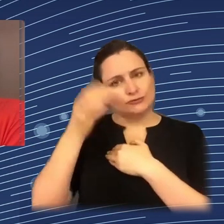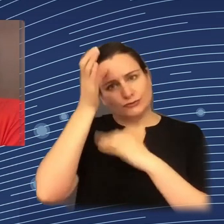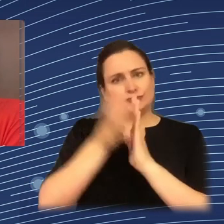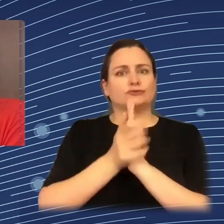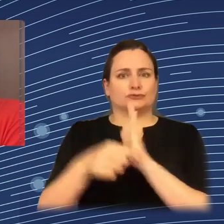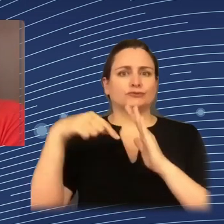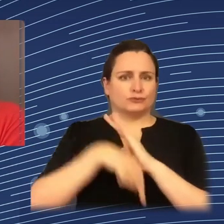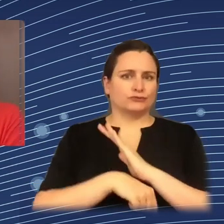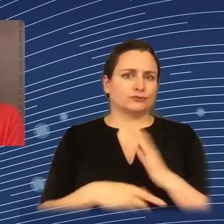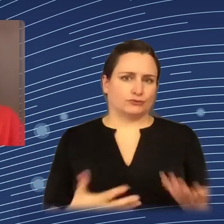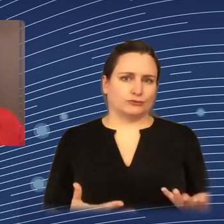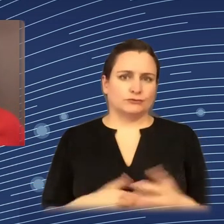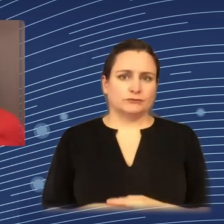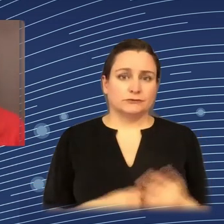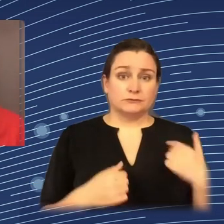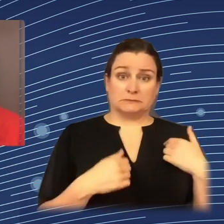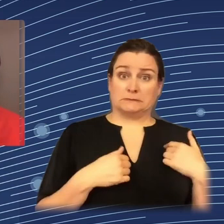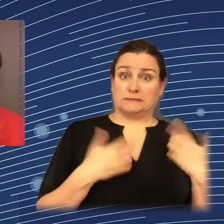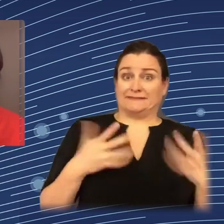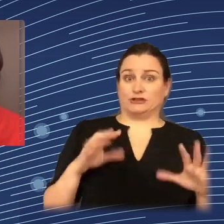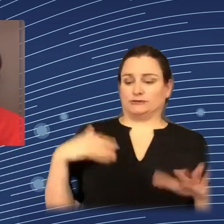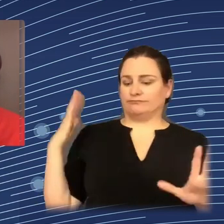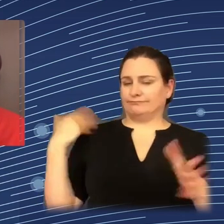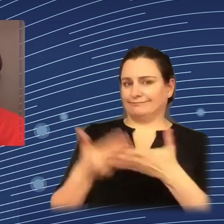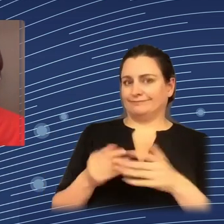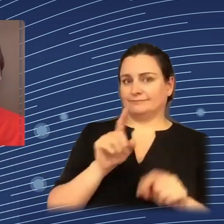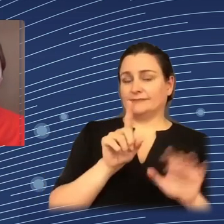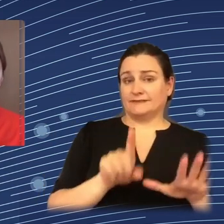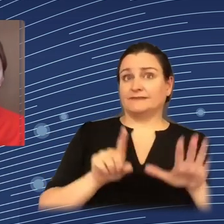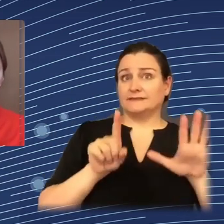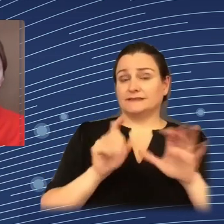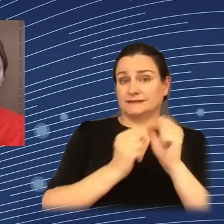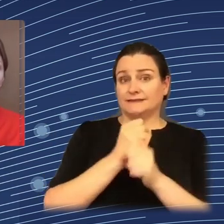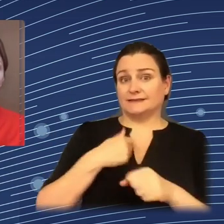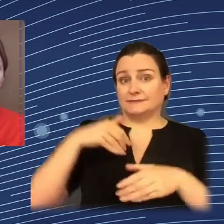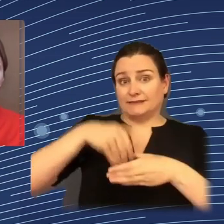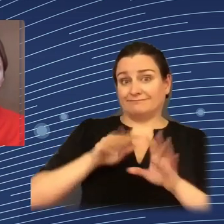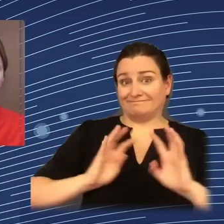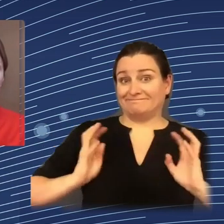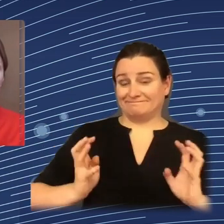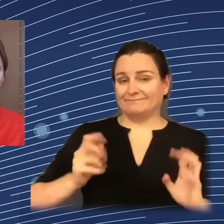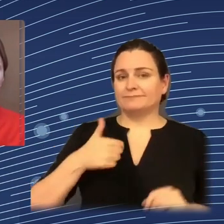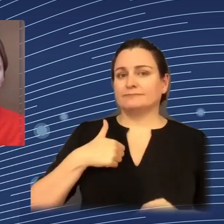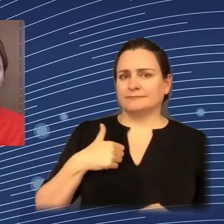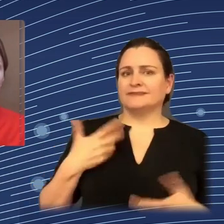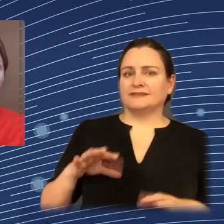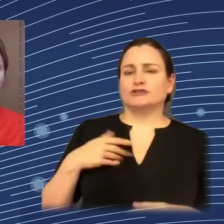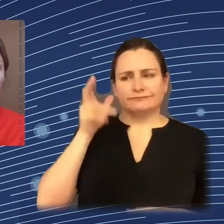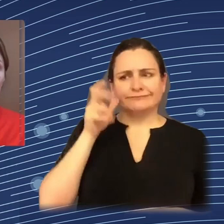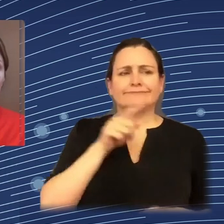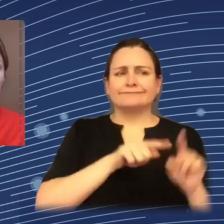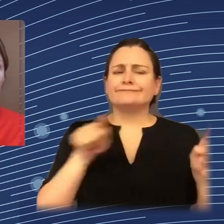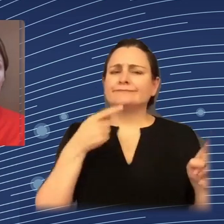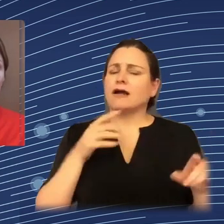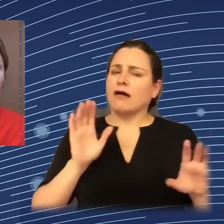a lot. And I think sometimes it's a little bit, let's say, a biased argument. But in your experience, how important it